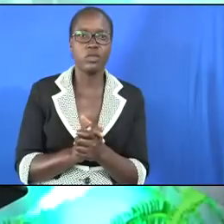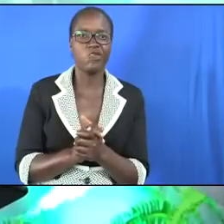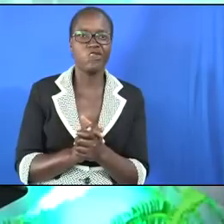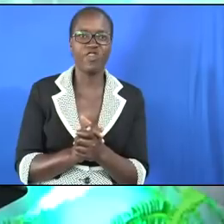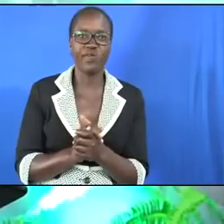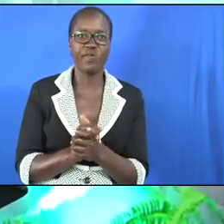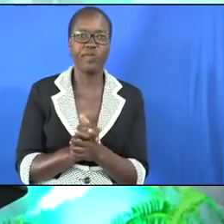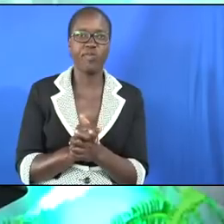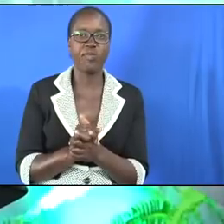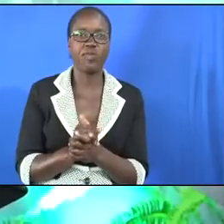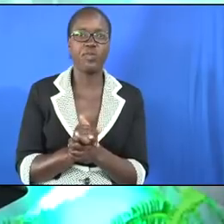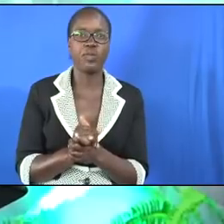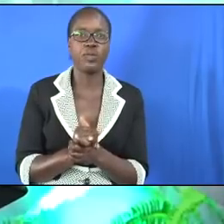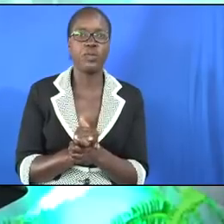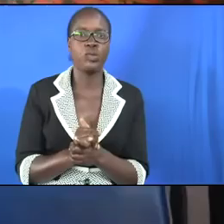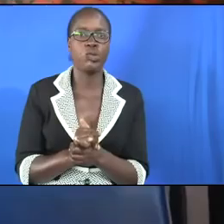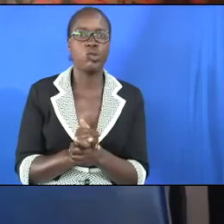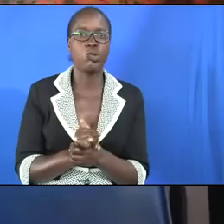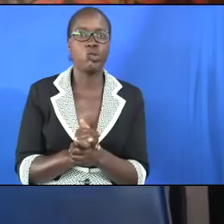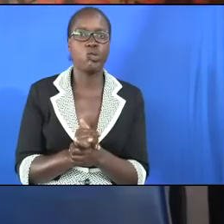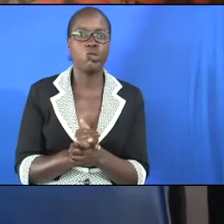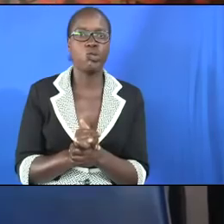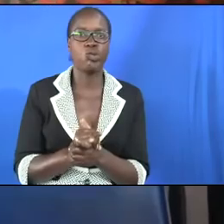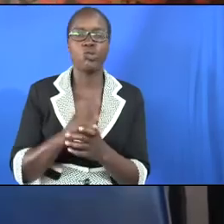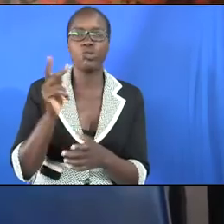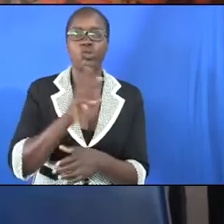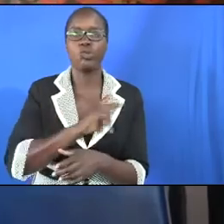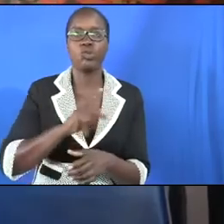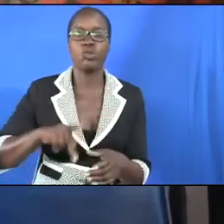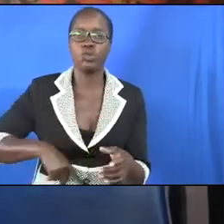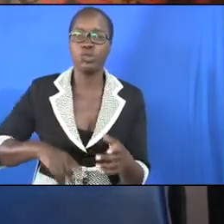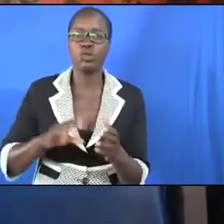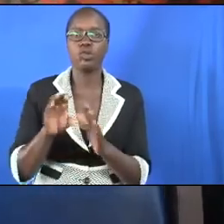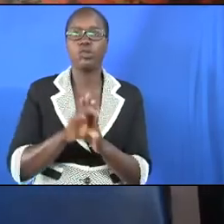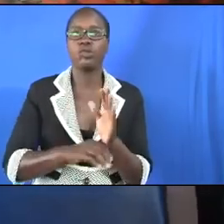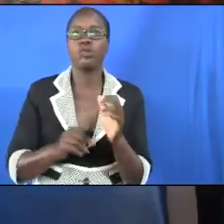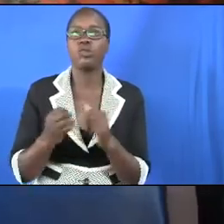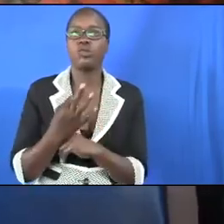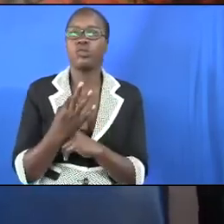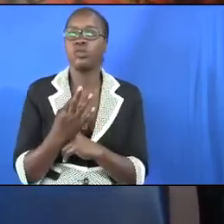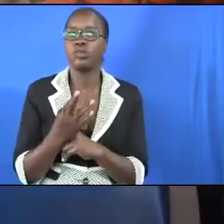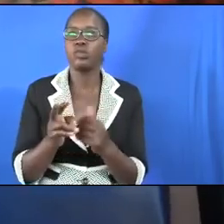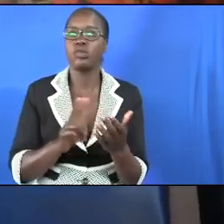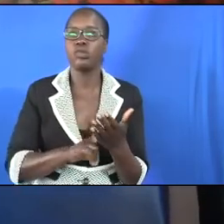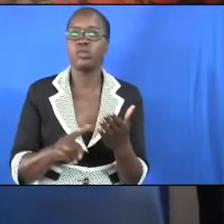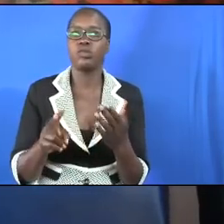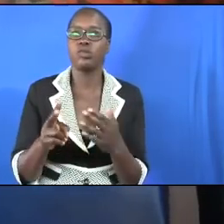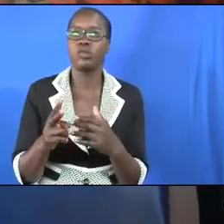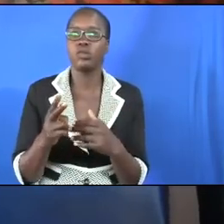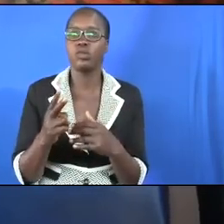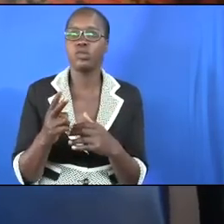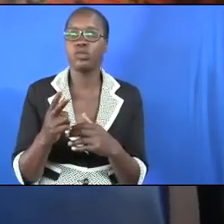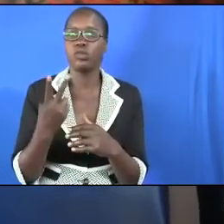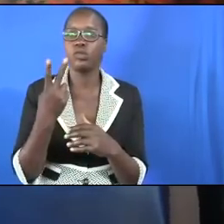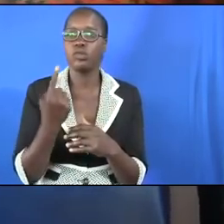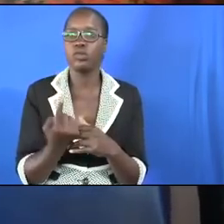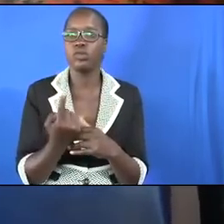ahead of our chapter of consideration, 2 Kings chapter 13 and verse number 21,